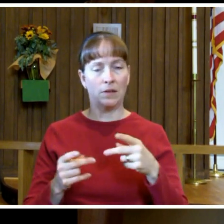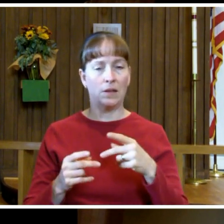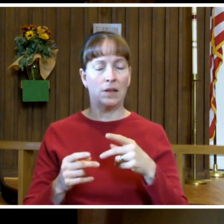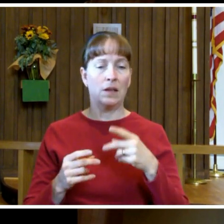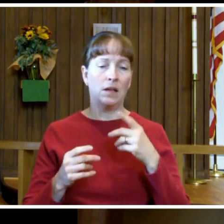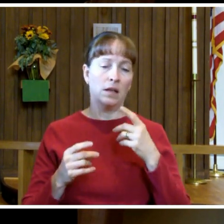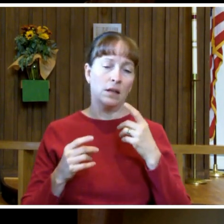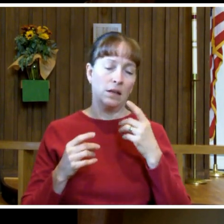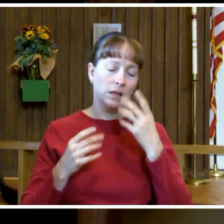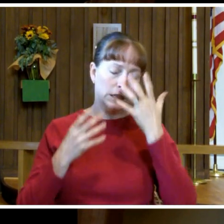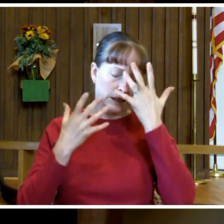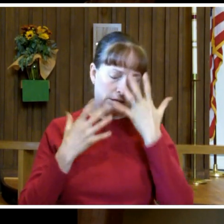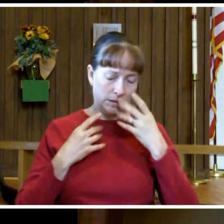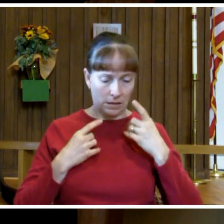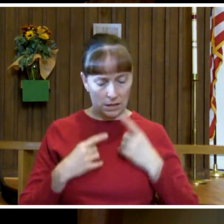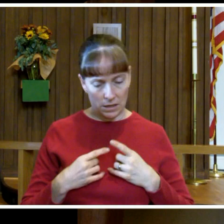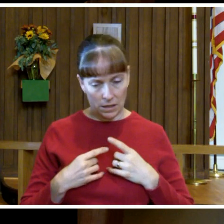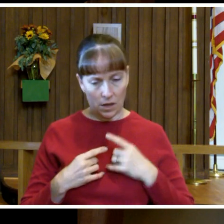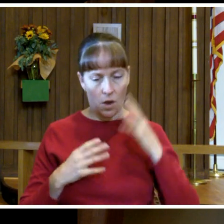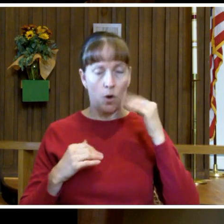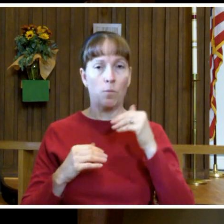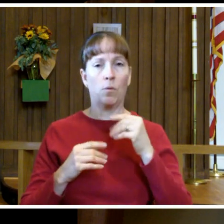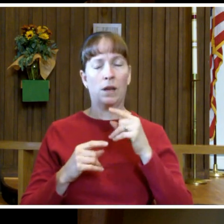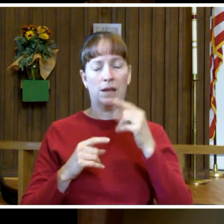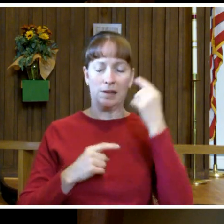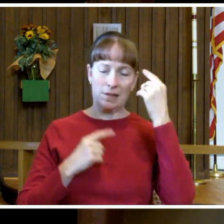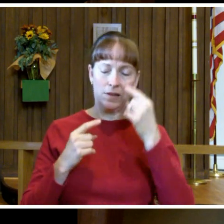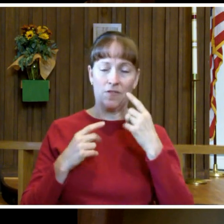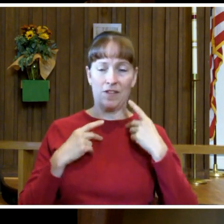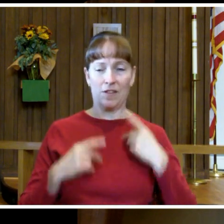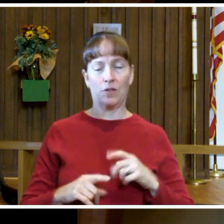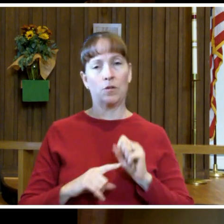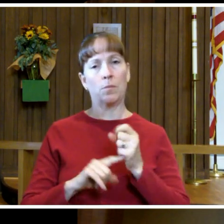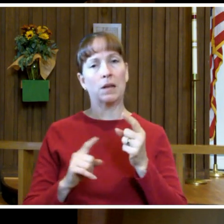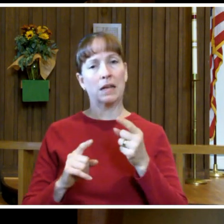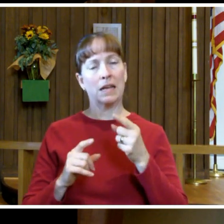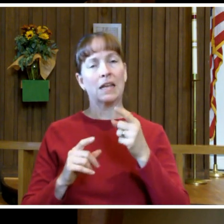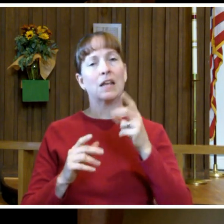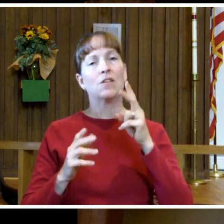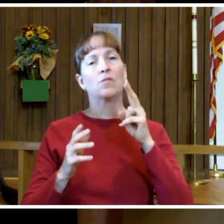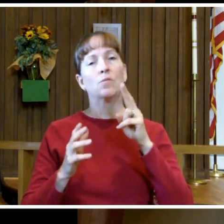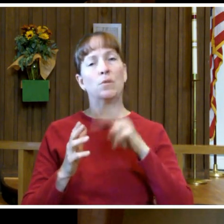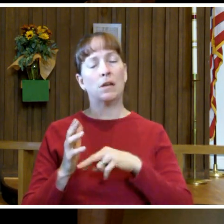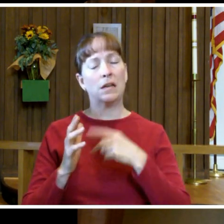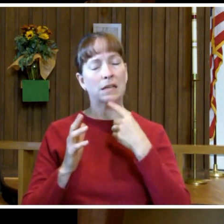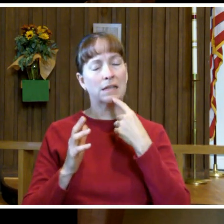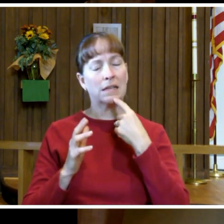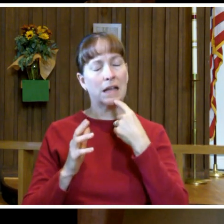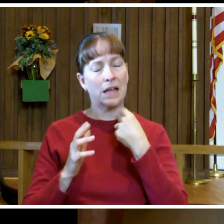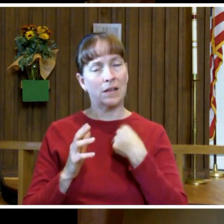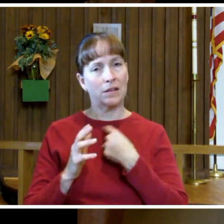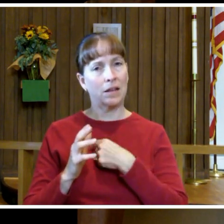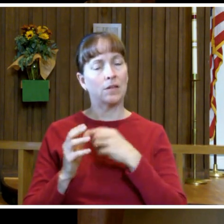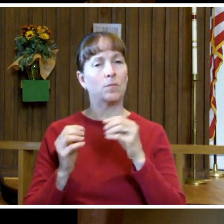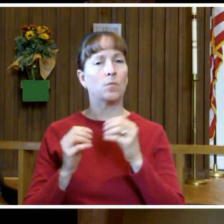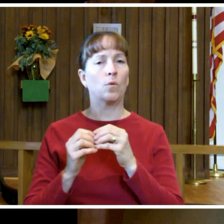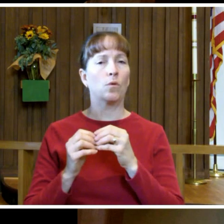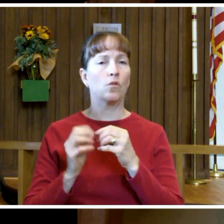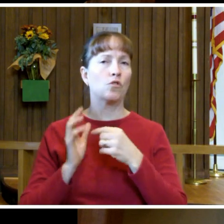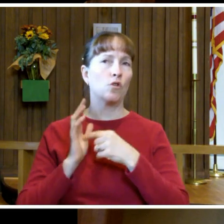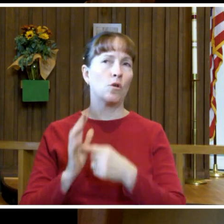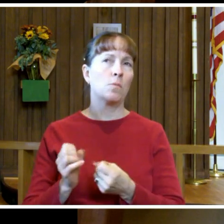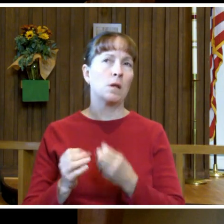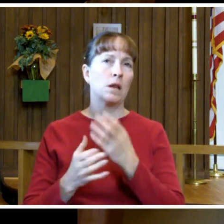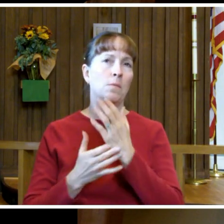assessment of his physical state. But this reading shows us more. It also shows us many